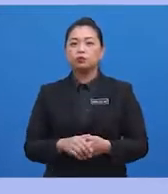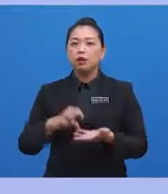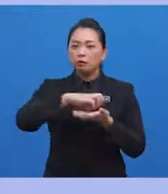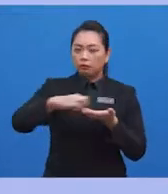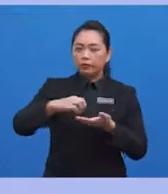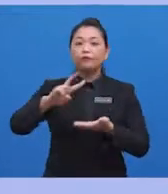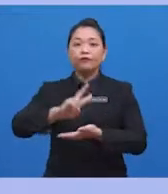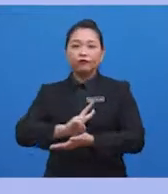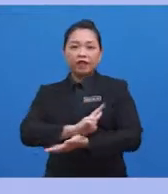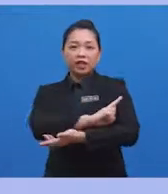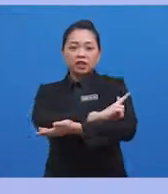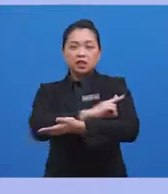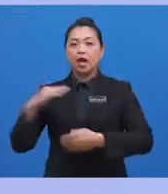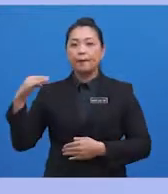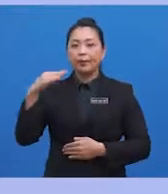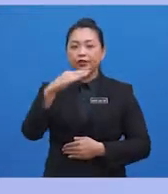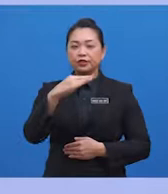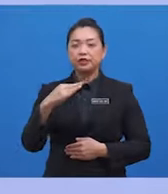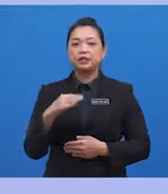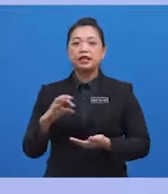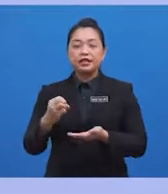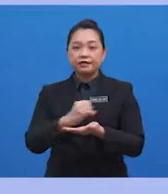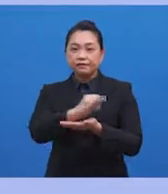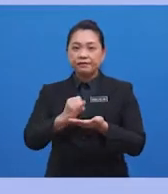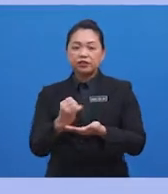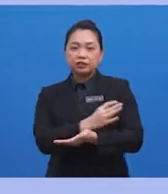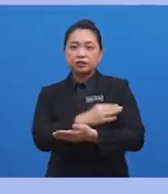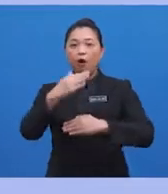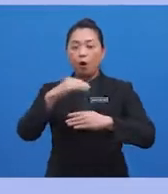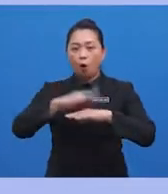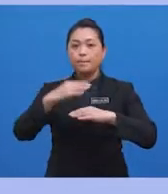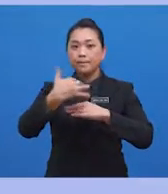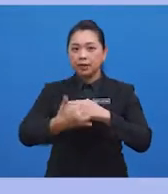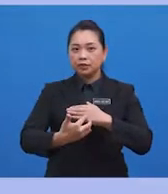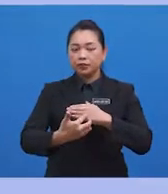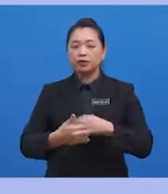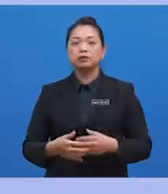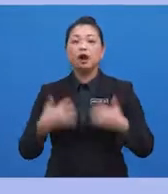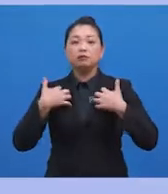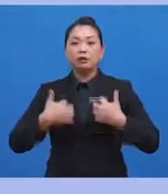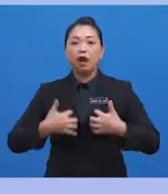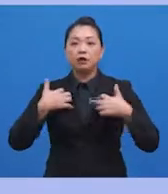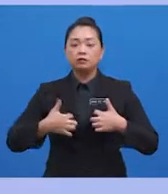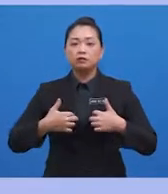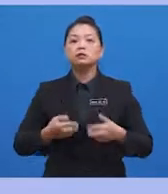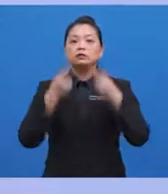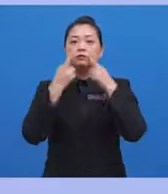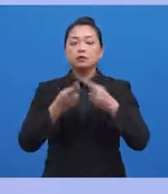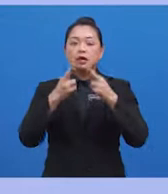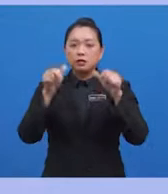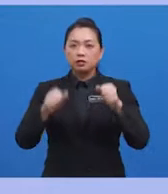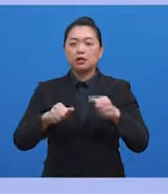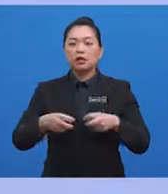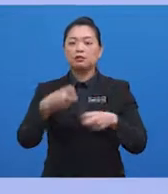and bacterial infections in the bloodstream or heart. Next organ is the lungs. The respiratory system can